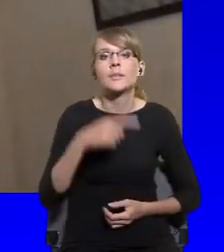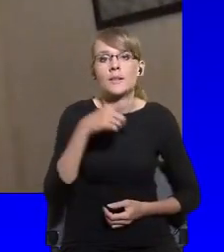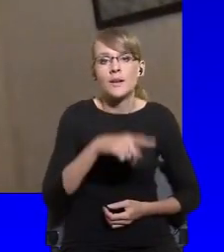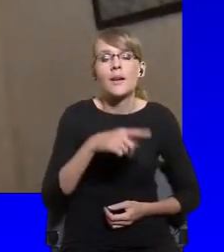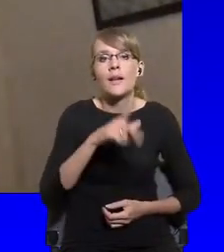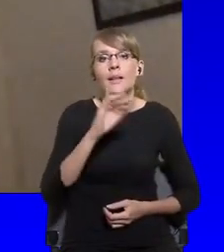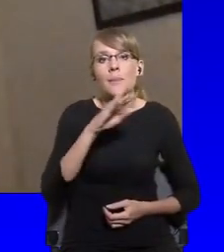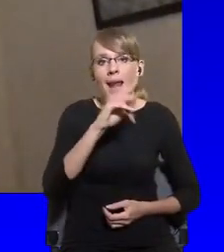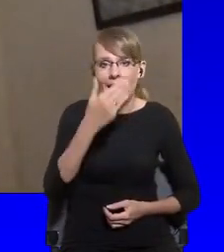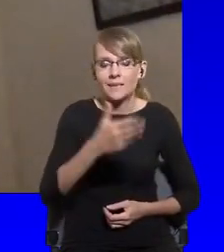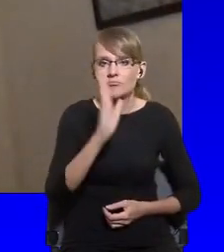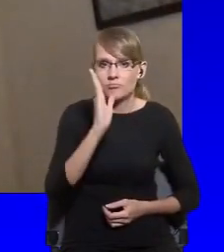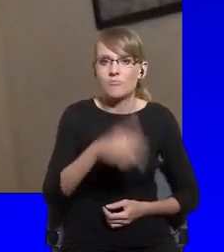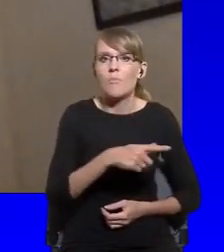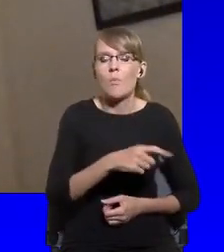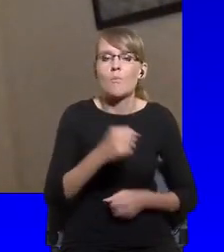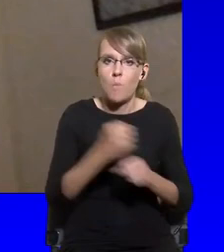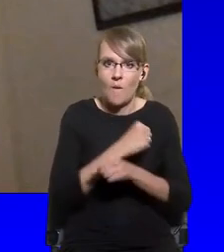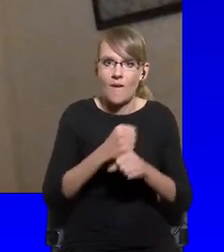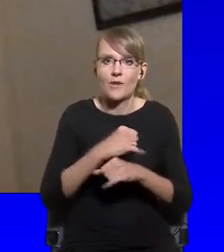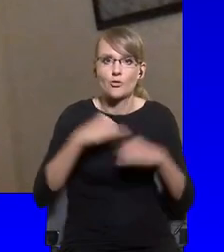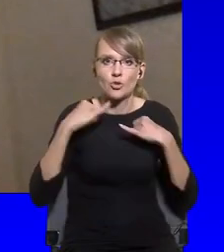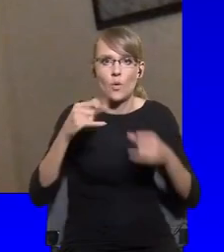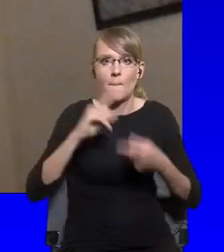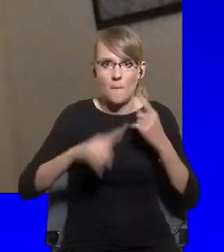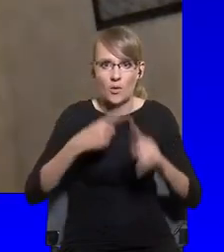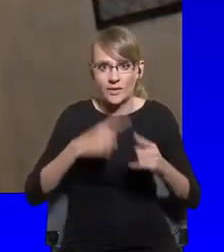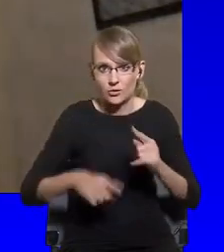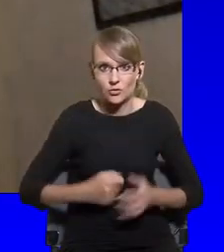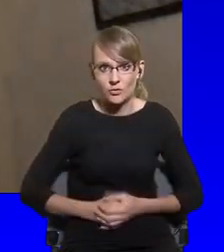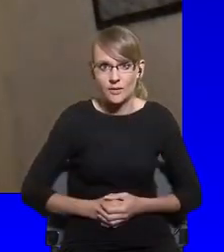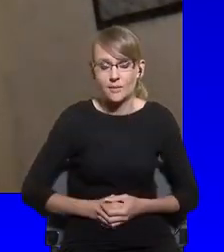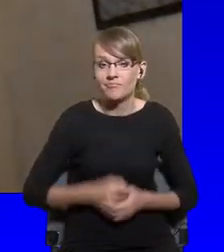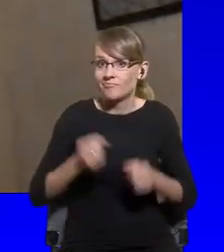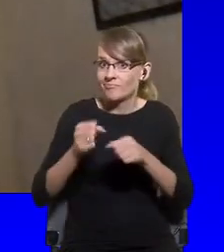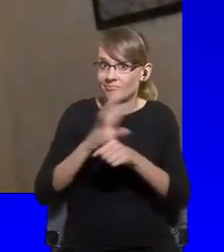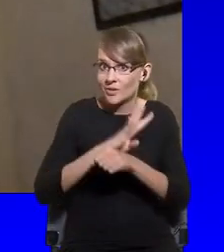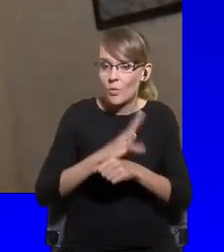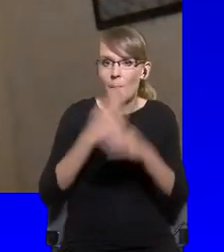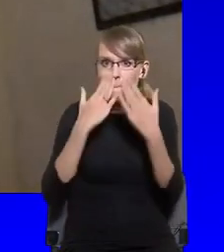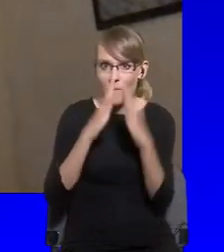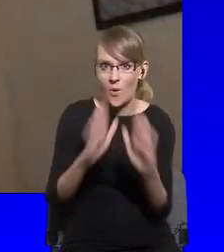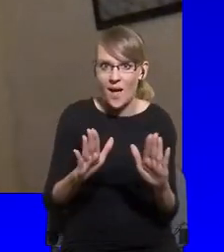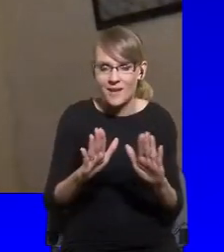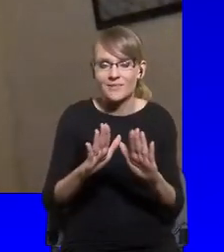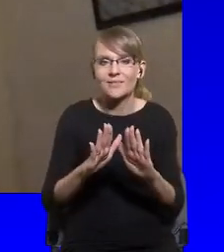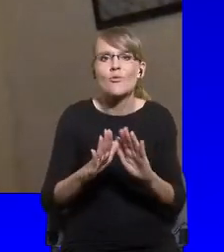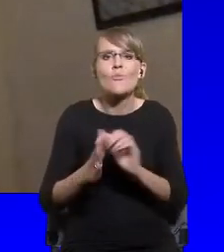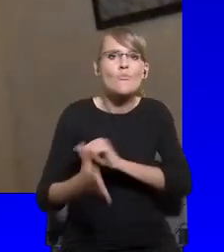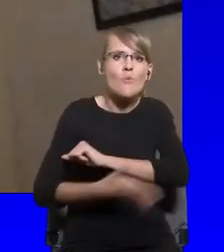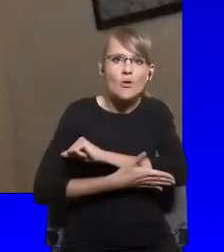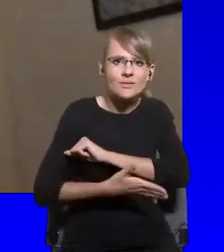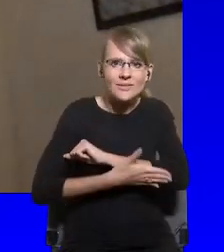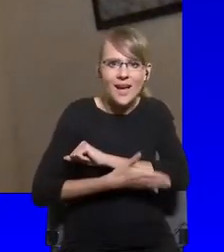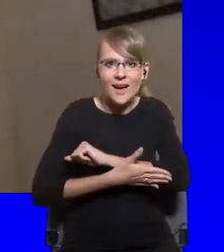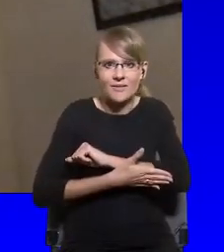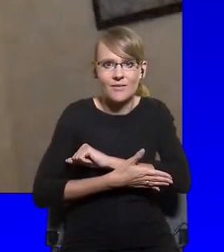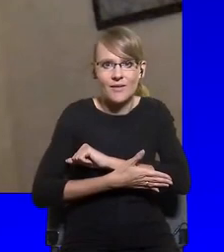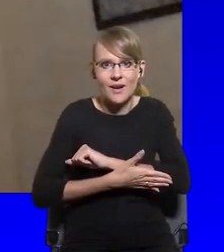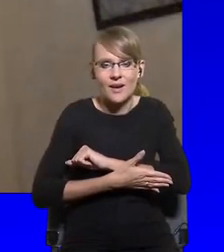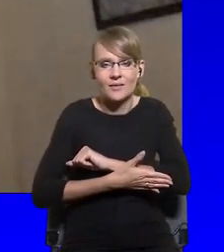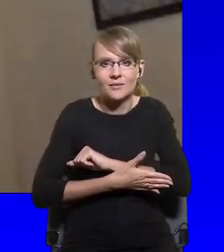the foundation of the other rights is the right to life and to be protected.